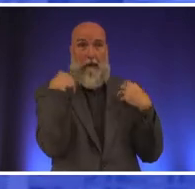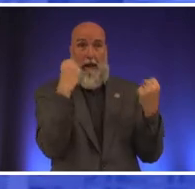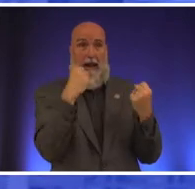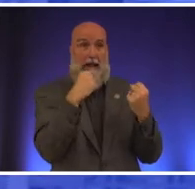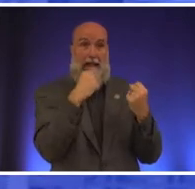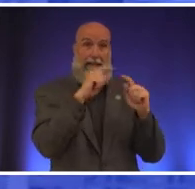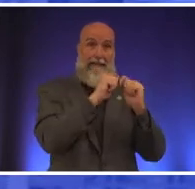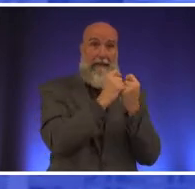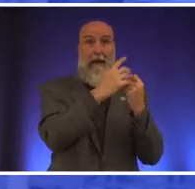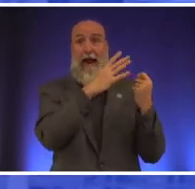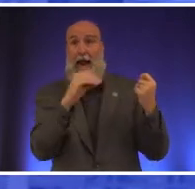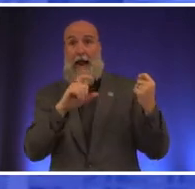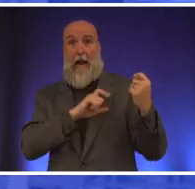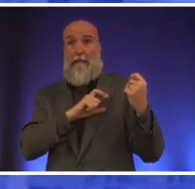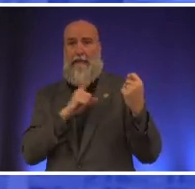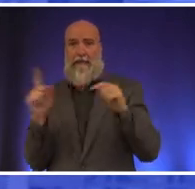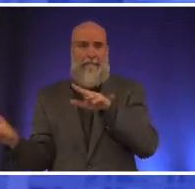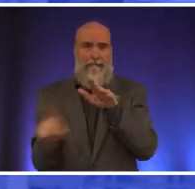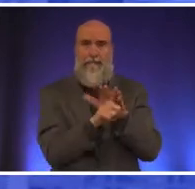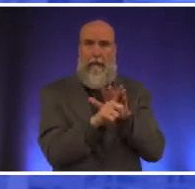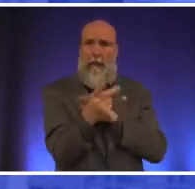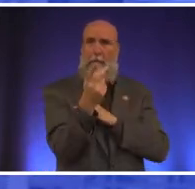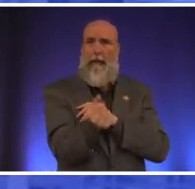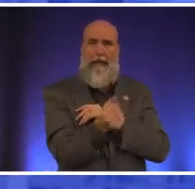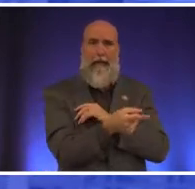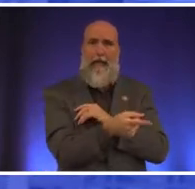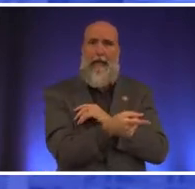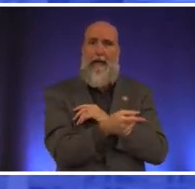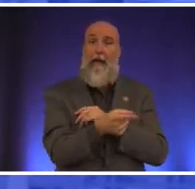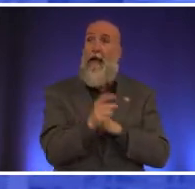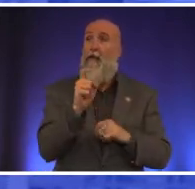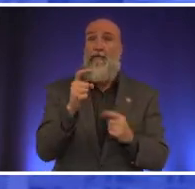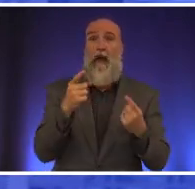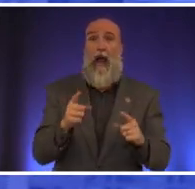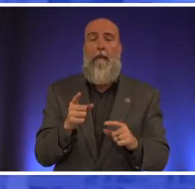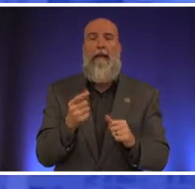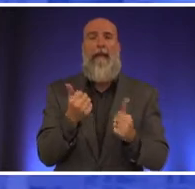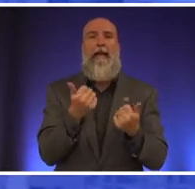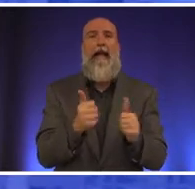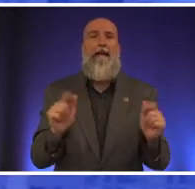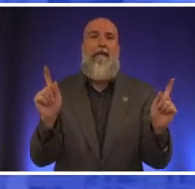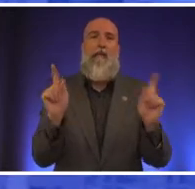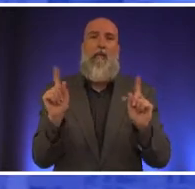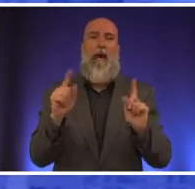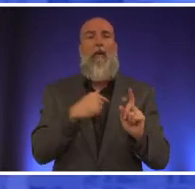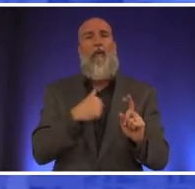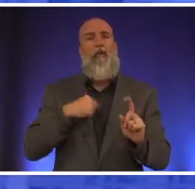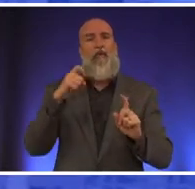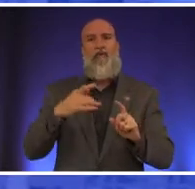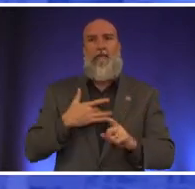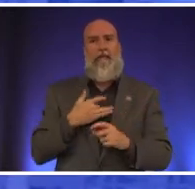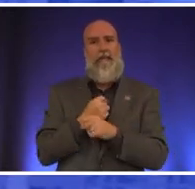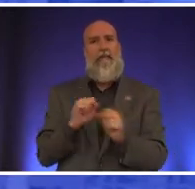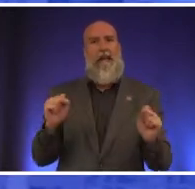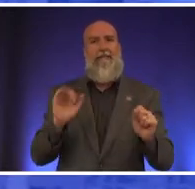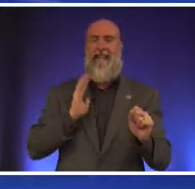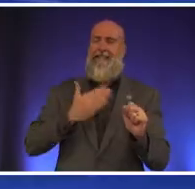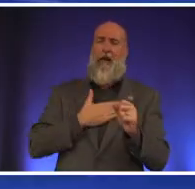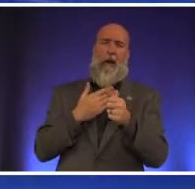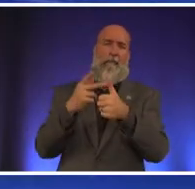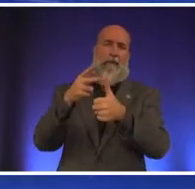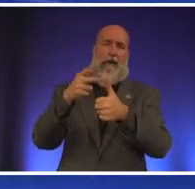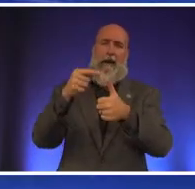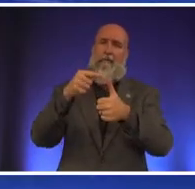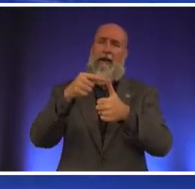apd showed up immediately that should work wherever you are we need to feel safe it's our number one job so i i